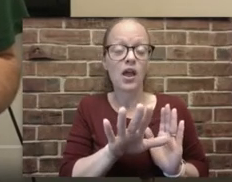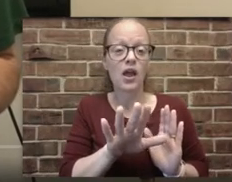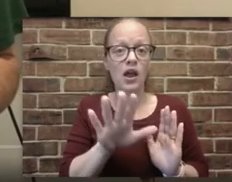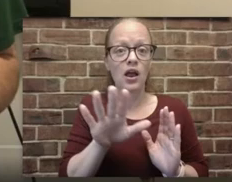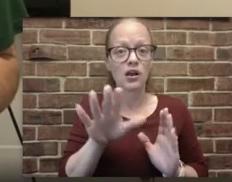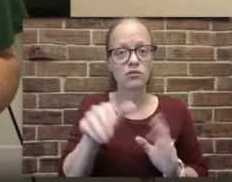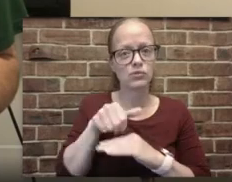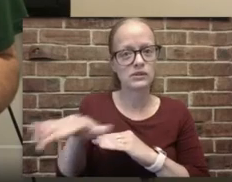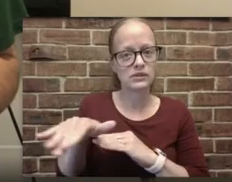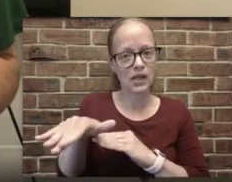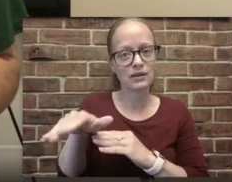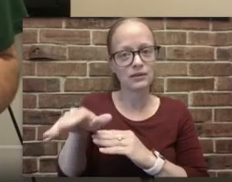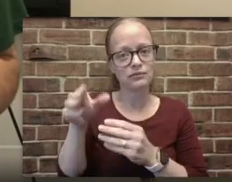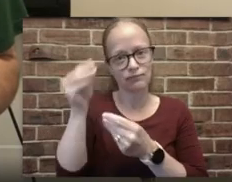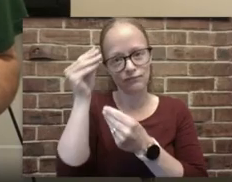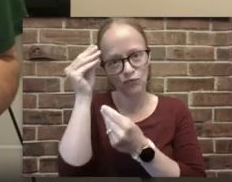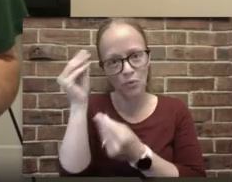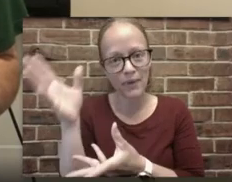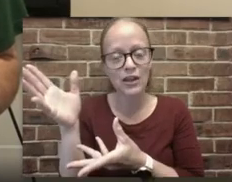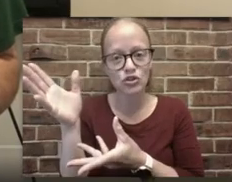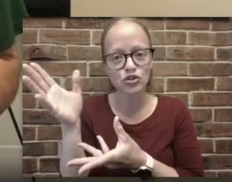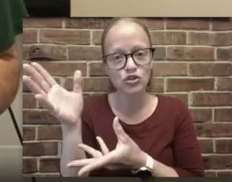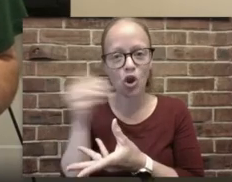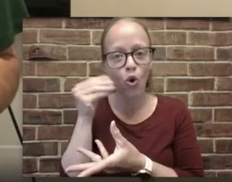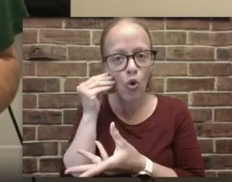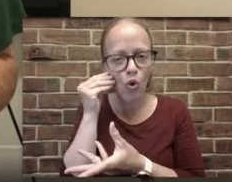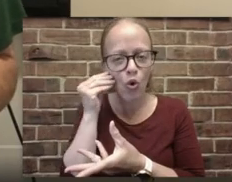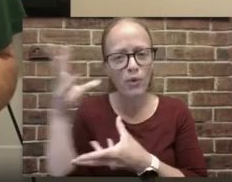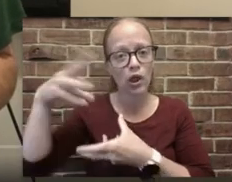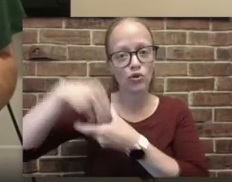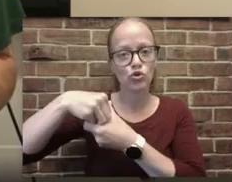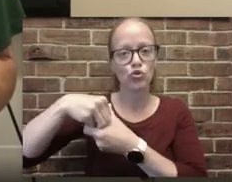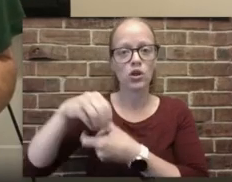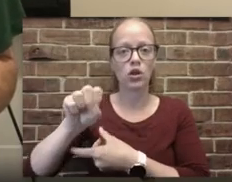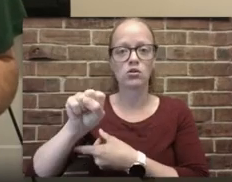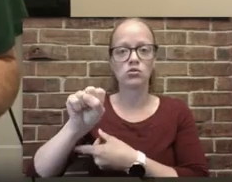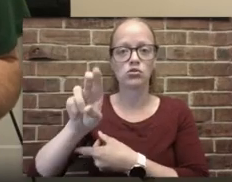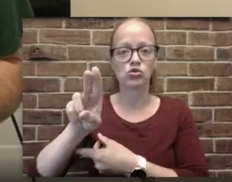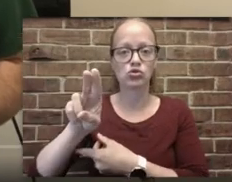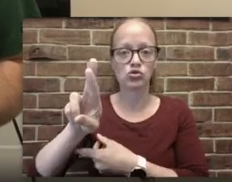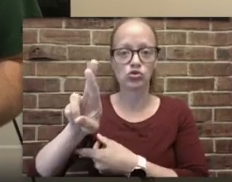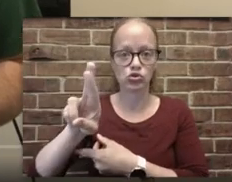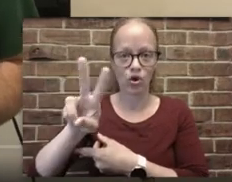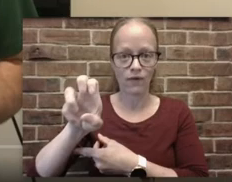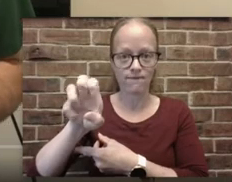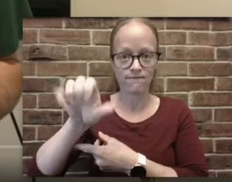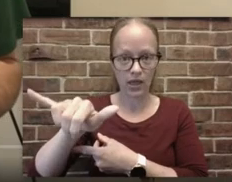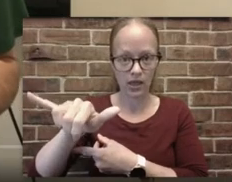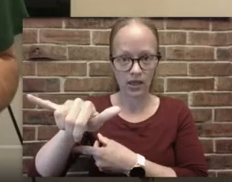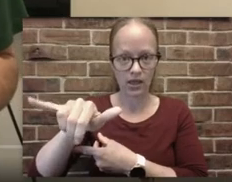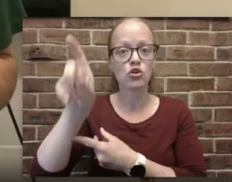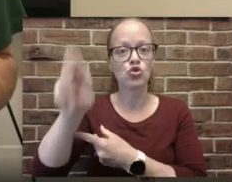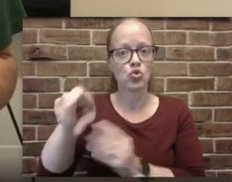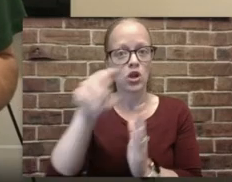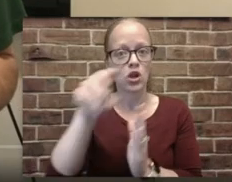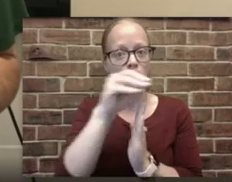If you do want a letter grade in a specific class or all of your classes, you do need to complete that survey.